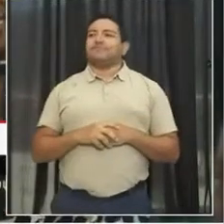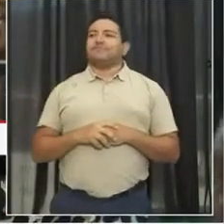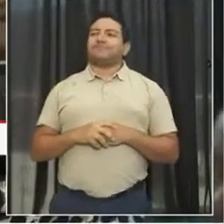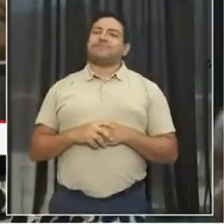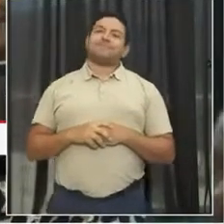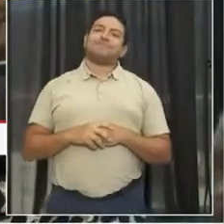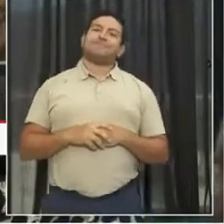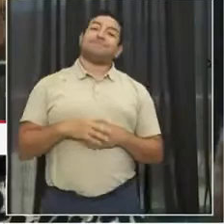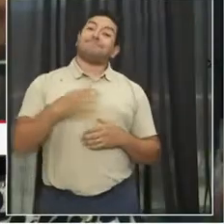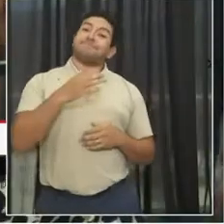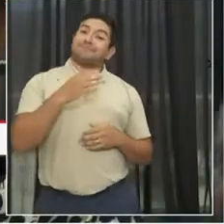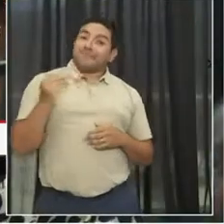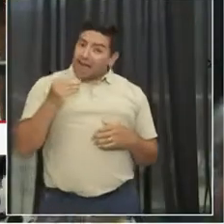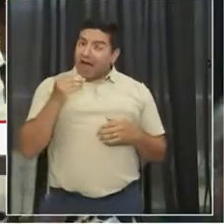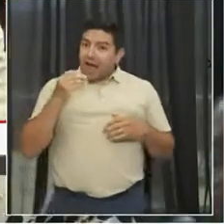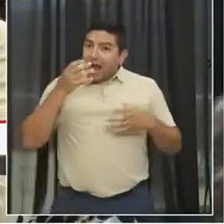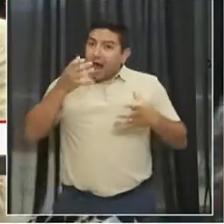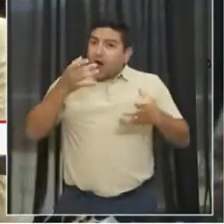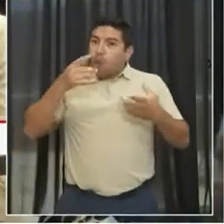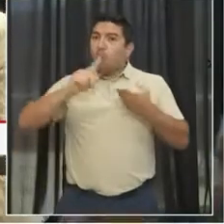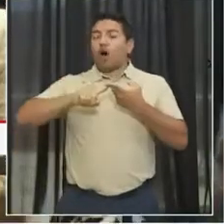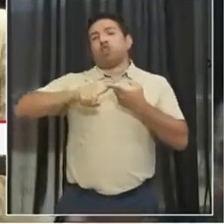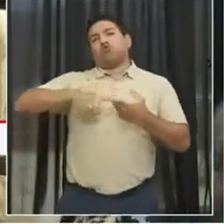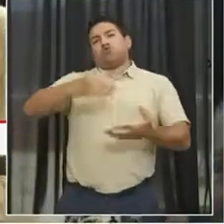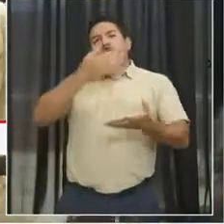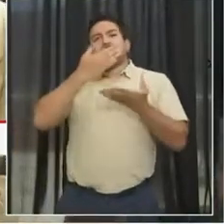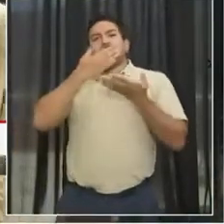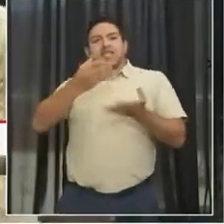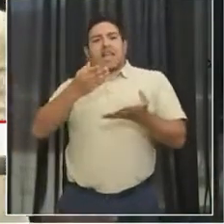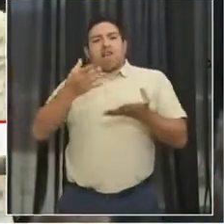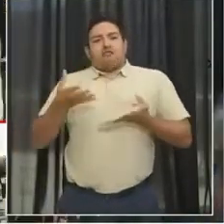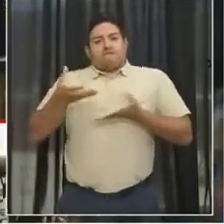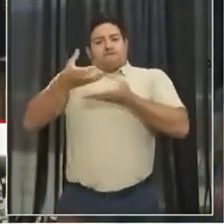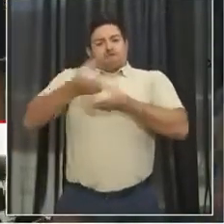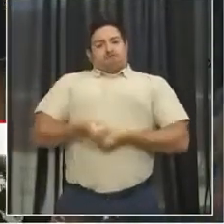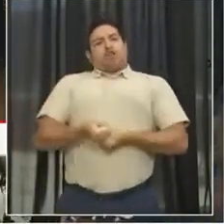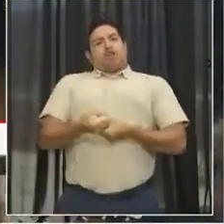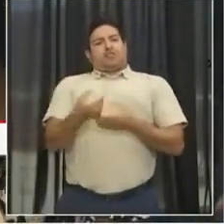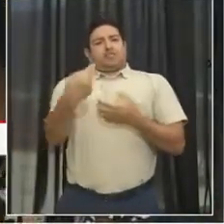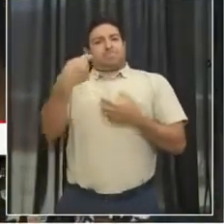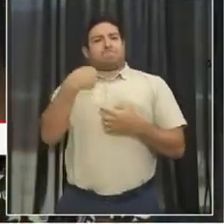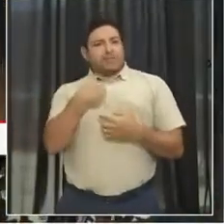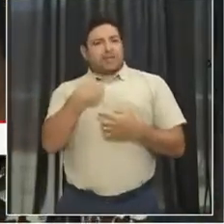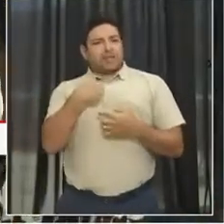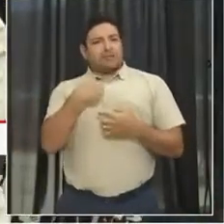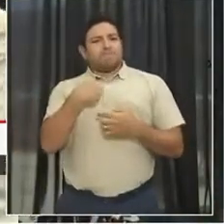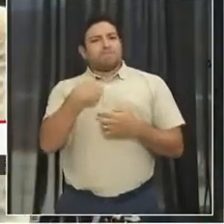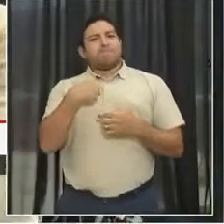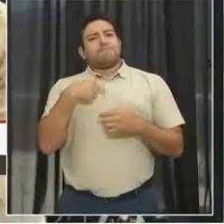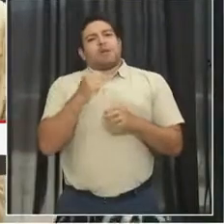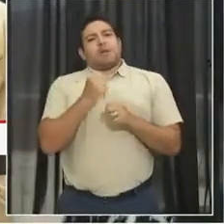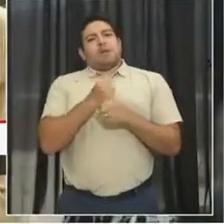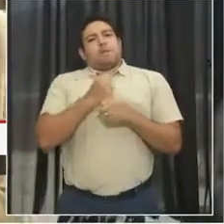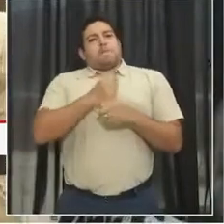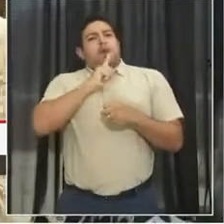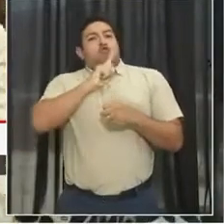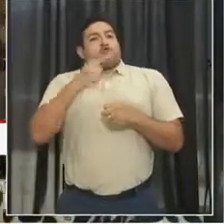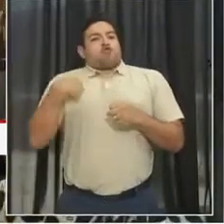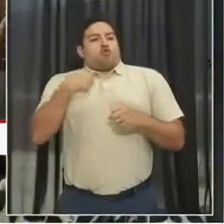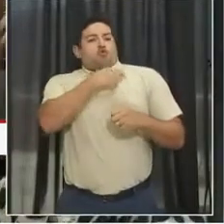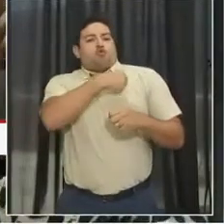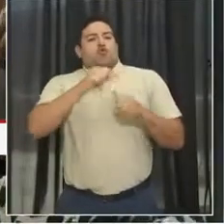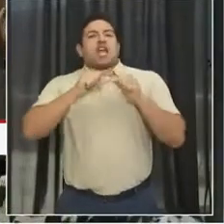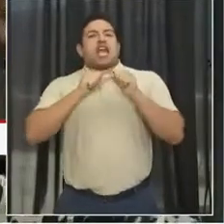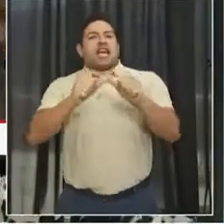And I want to say thank you for trusting me to make sure that we will go across